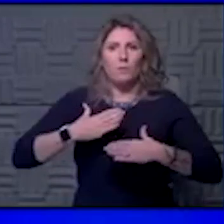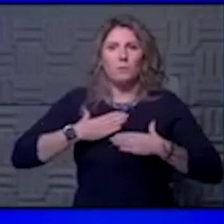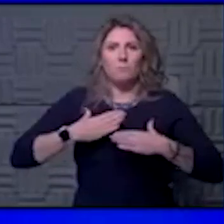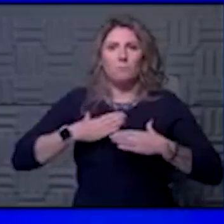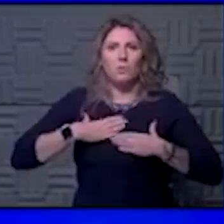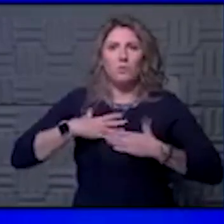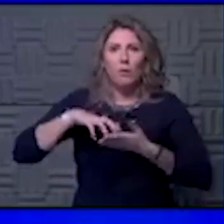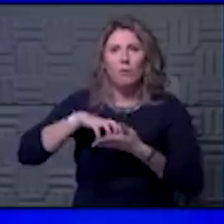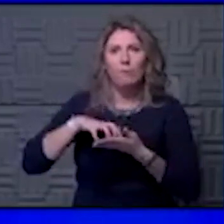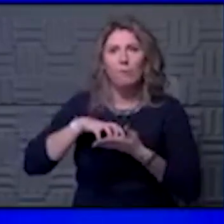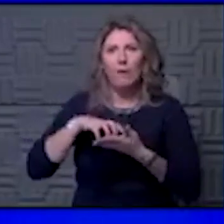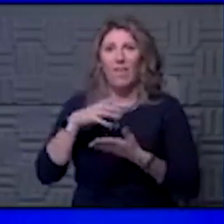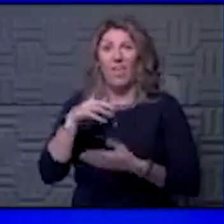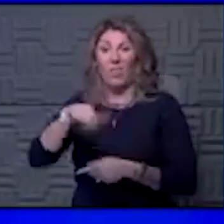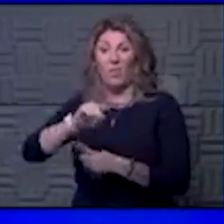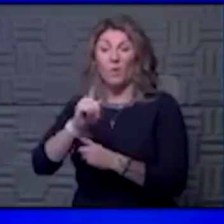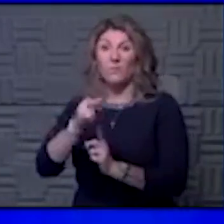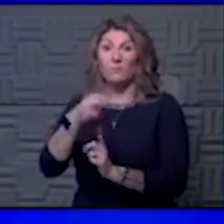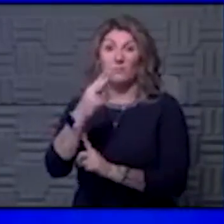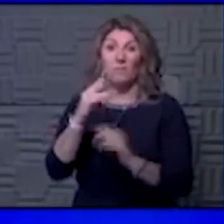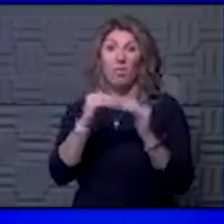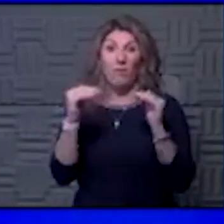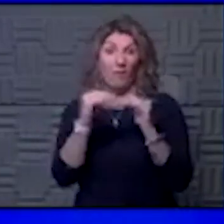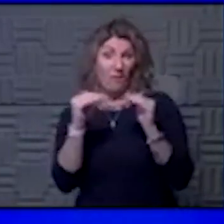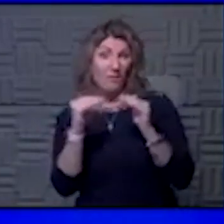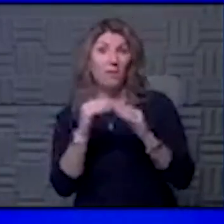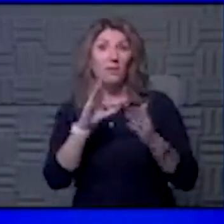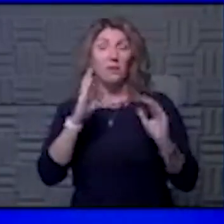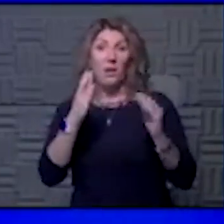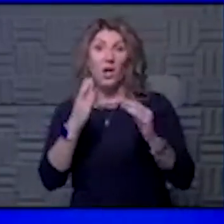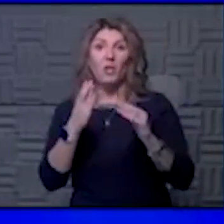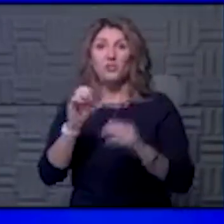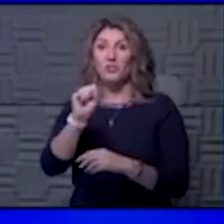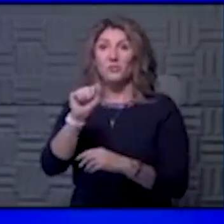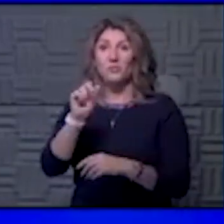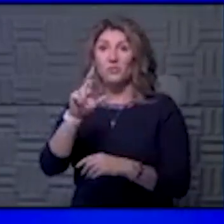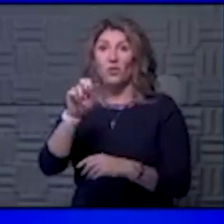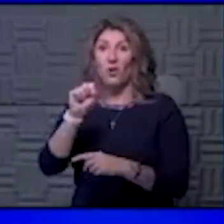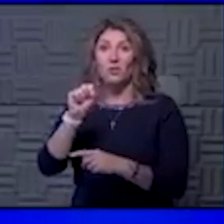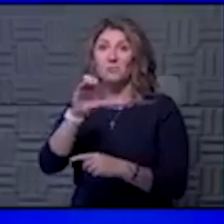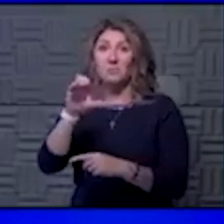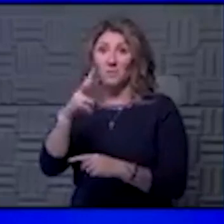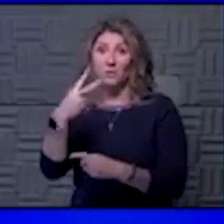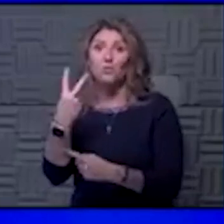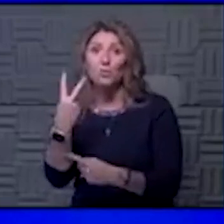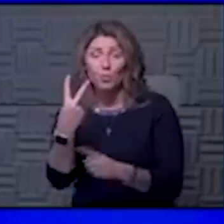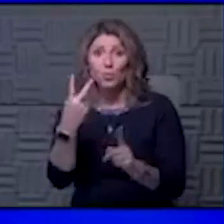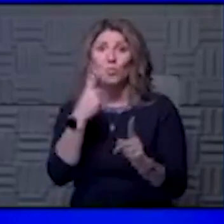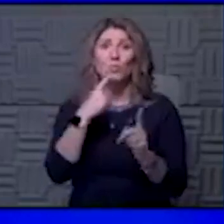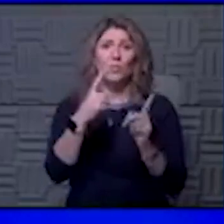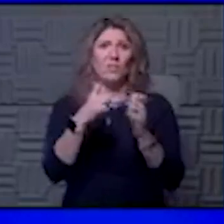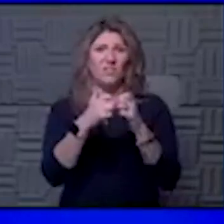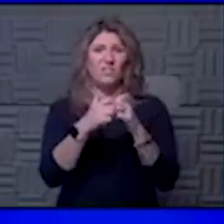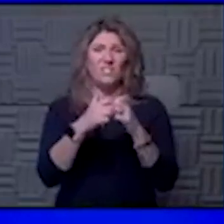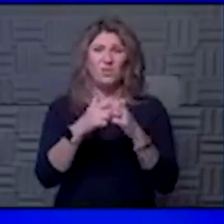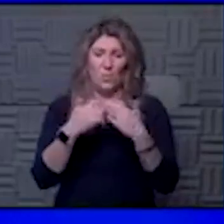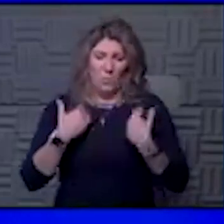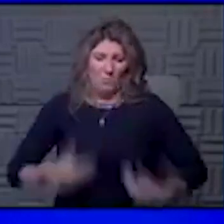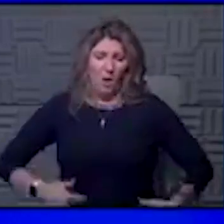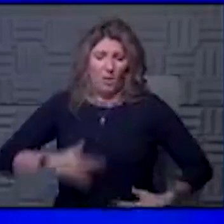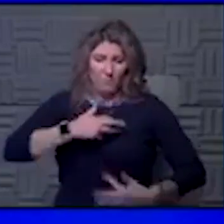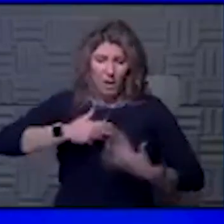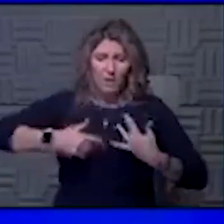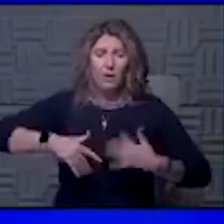levels were actually higher than they are in patients with SARS-CoV-2 infection and cytokine storms. So I think just immune dysregulation,